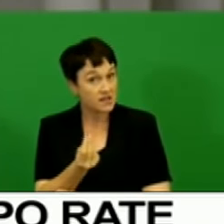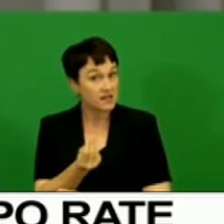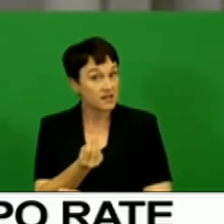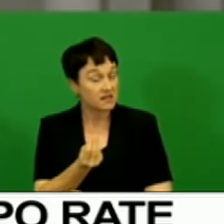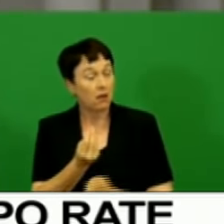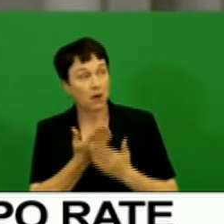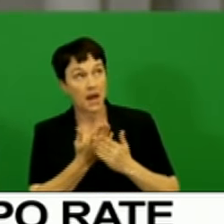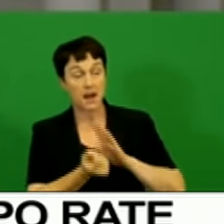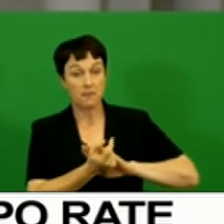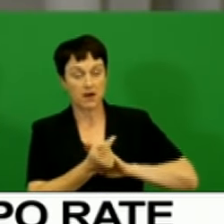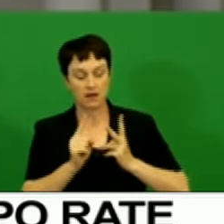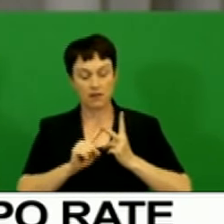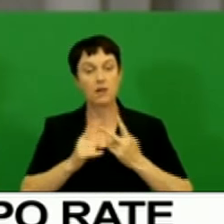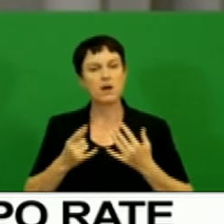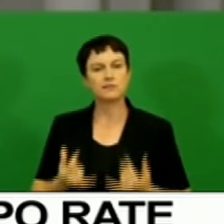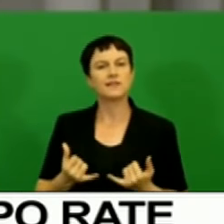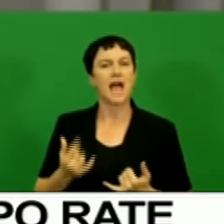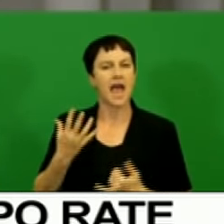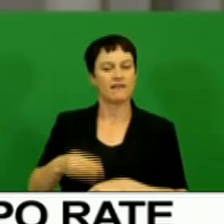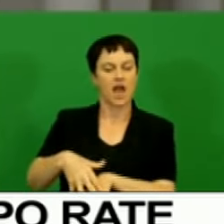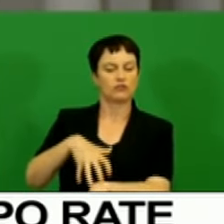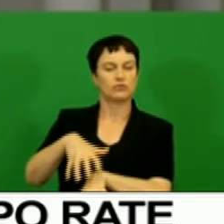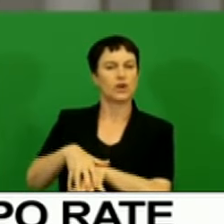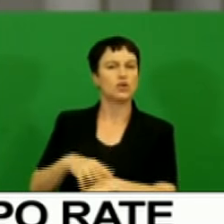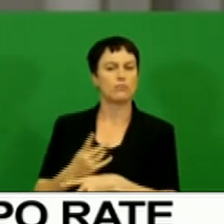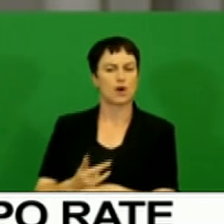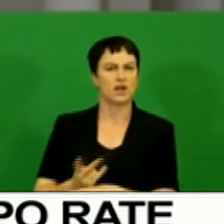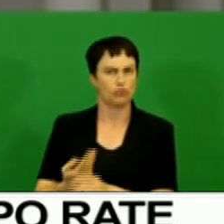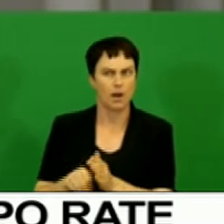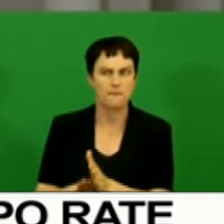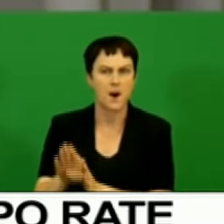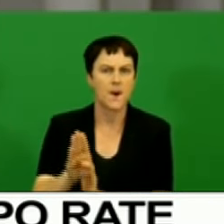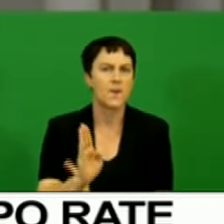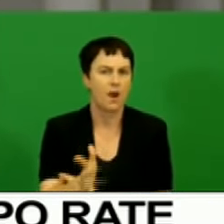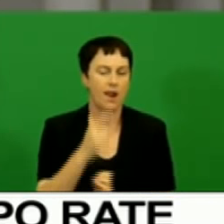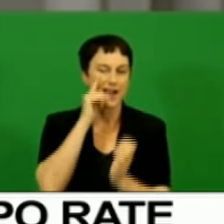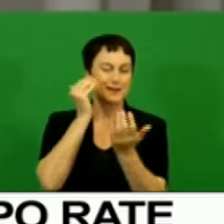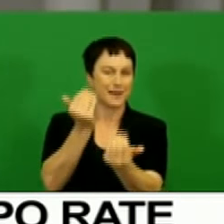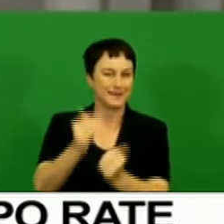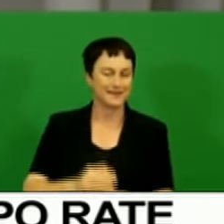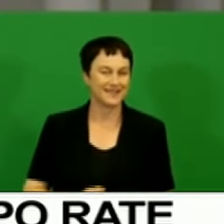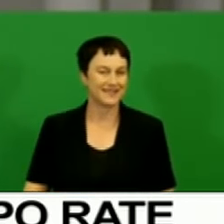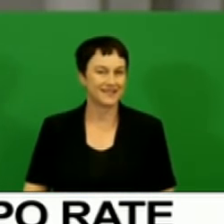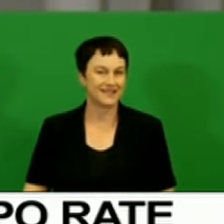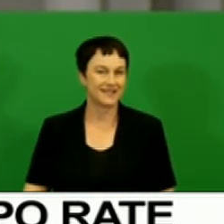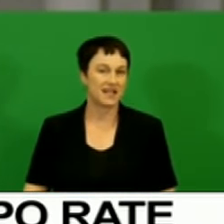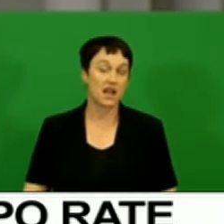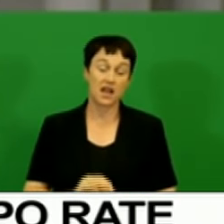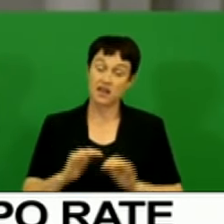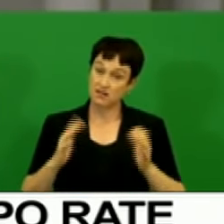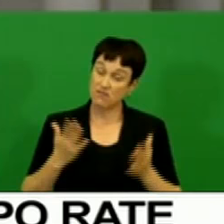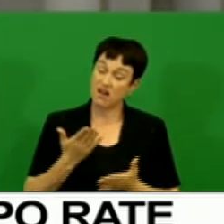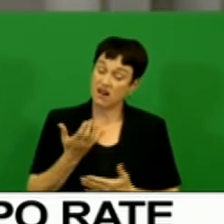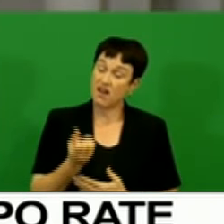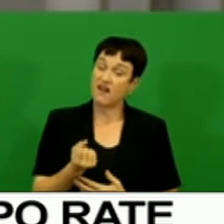some improvement in agricultural production can be expected. However, a significant